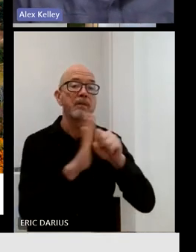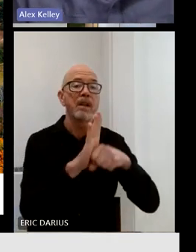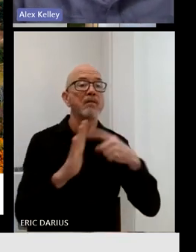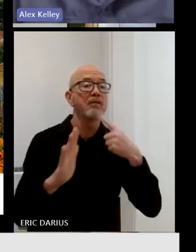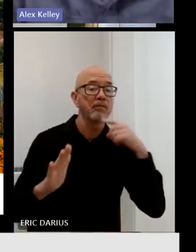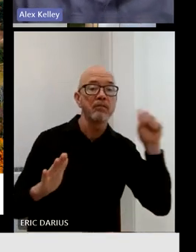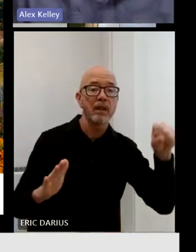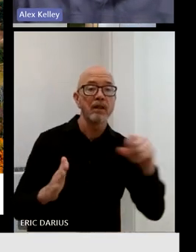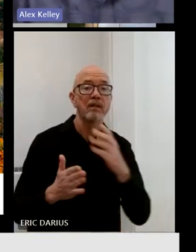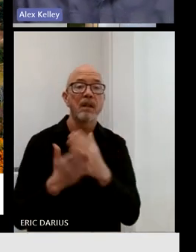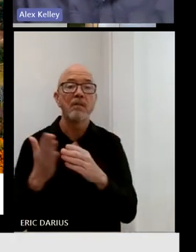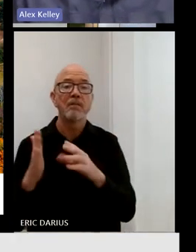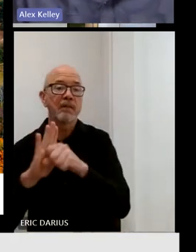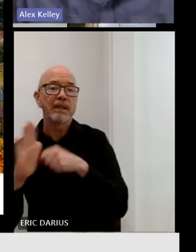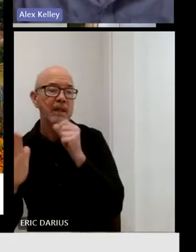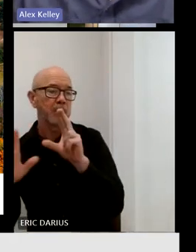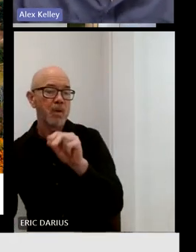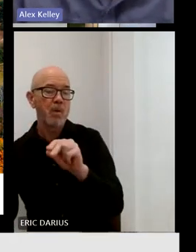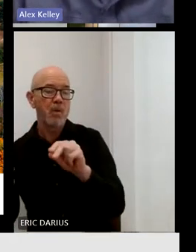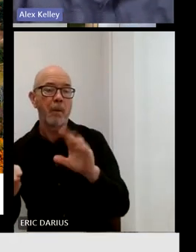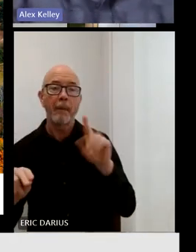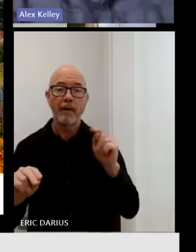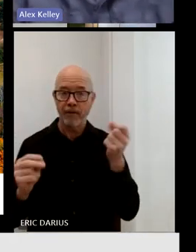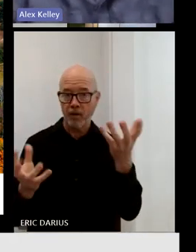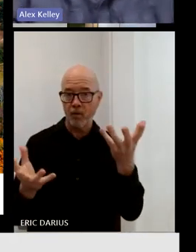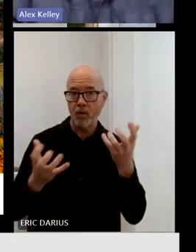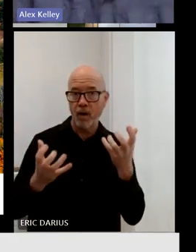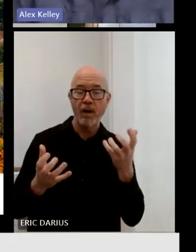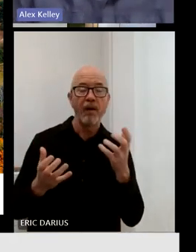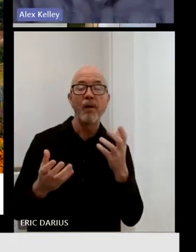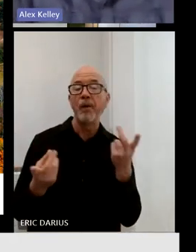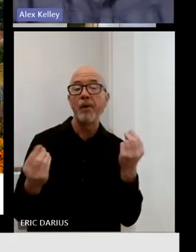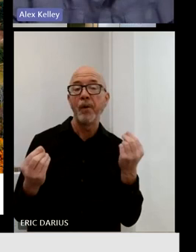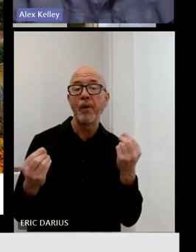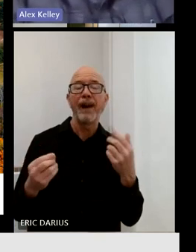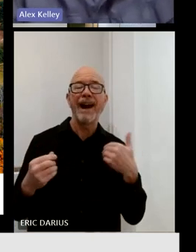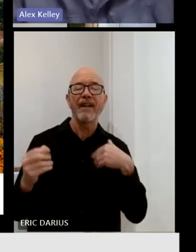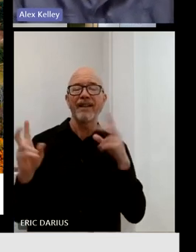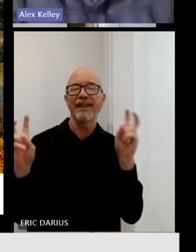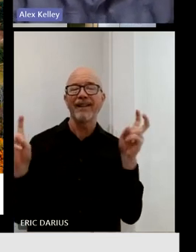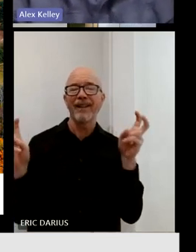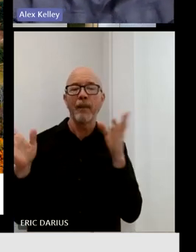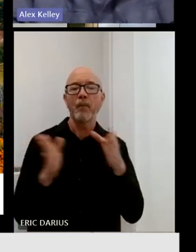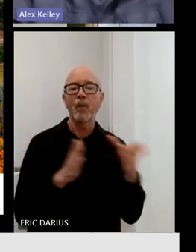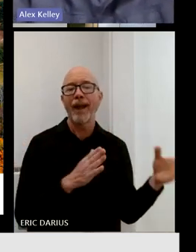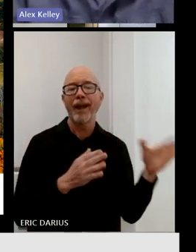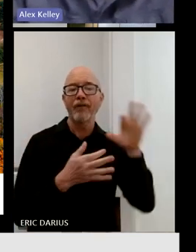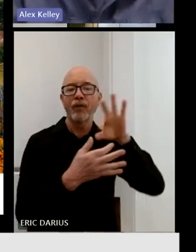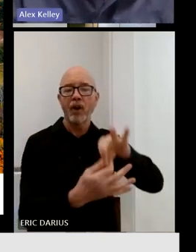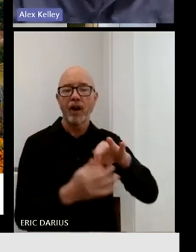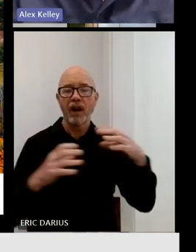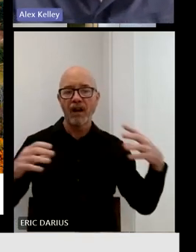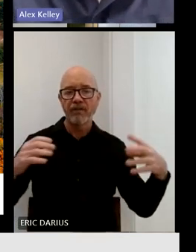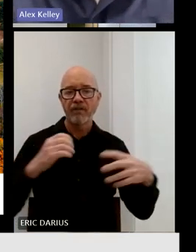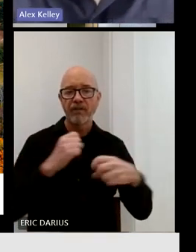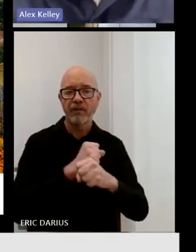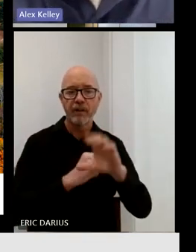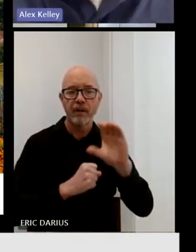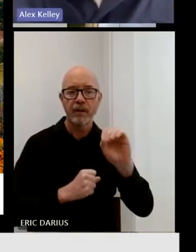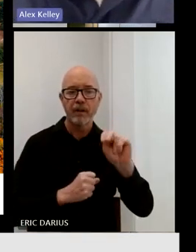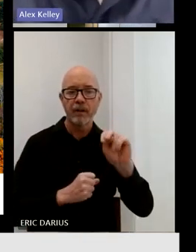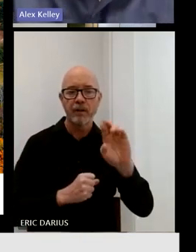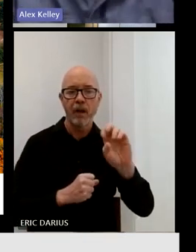right? The next step is to actually create a consolidation plan, and that plan should have specific costs and